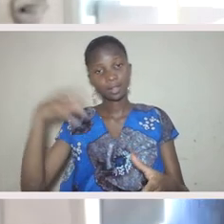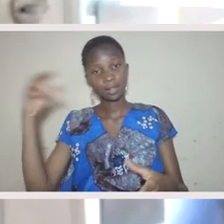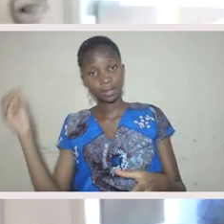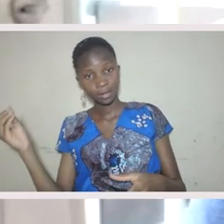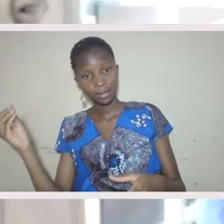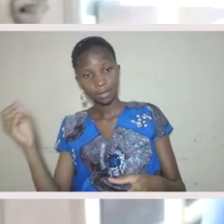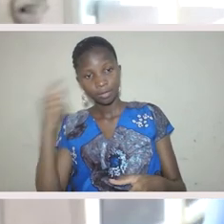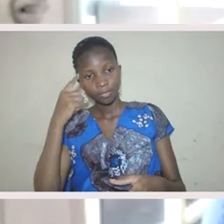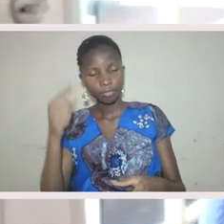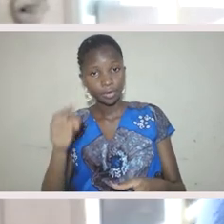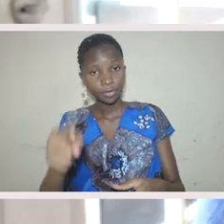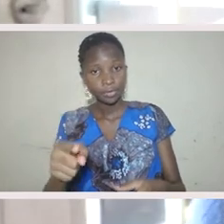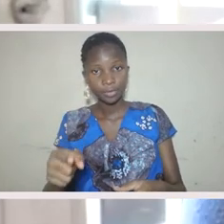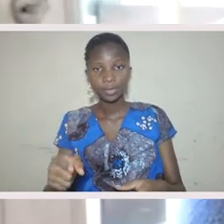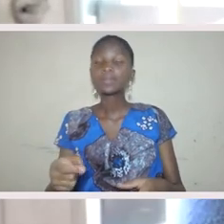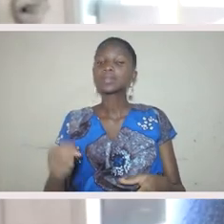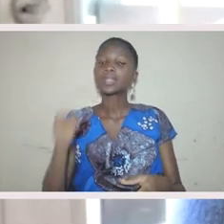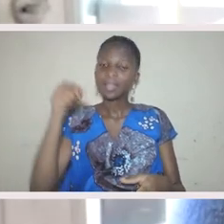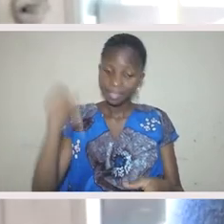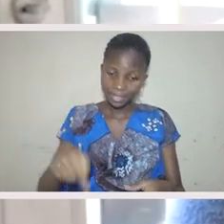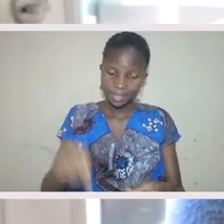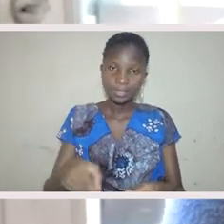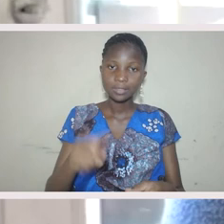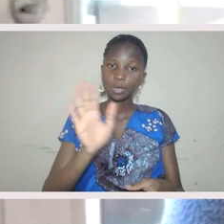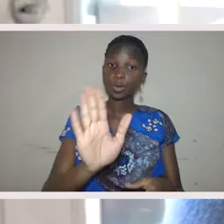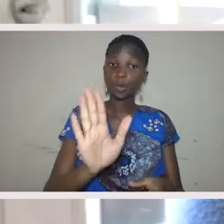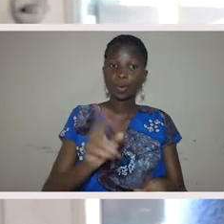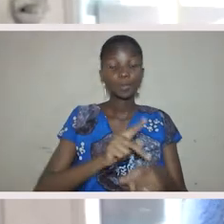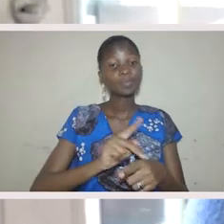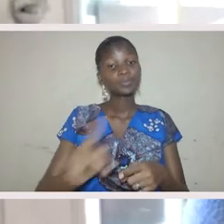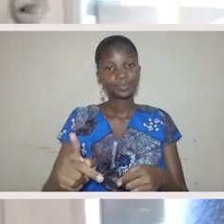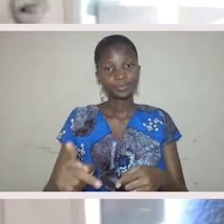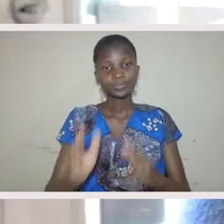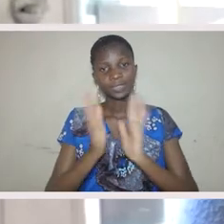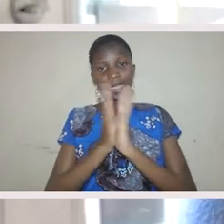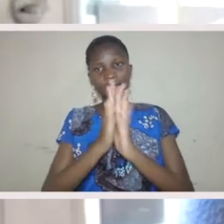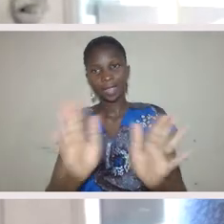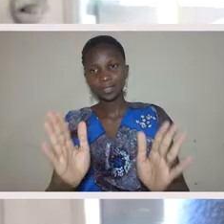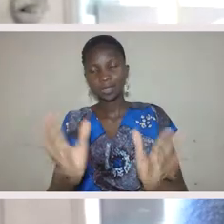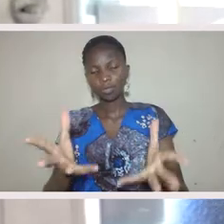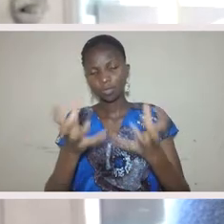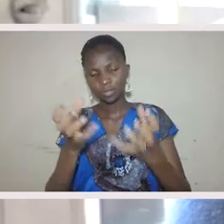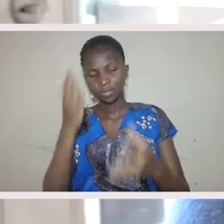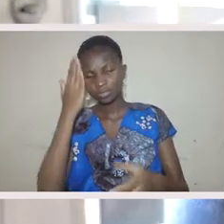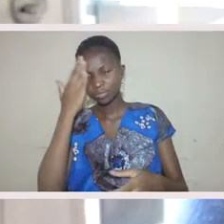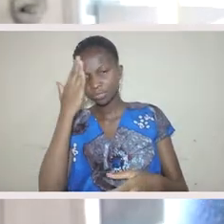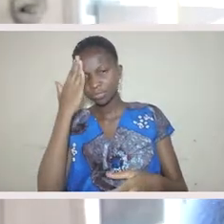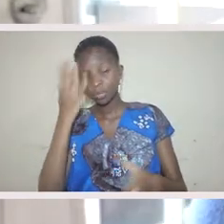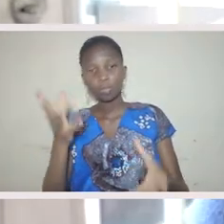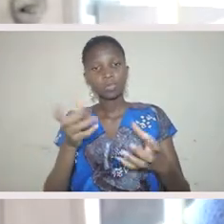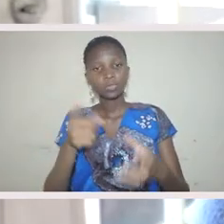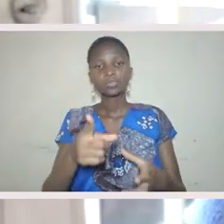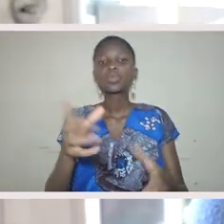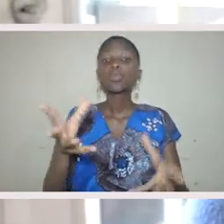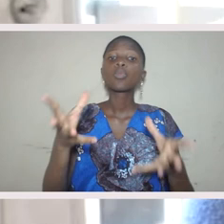this space just for you, this was your little experiment with asking what you needed to ask, of seeking